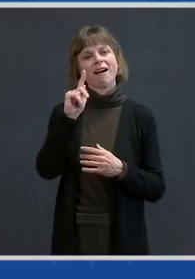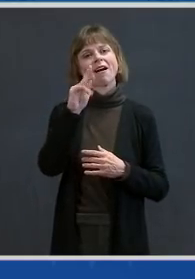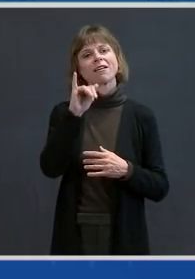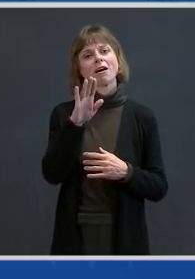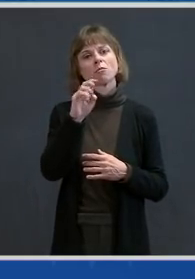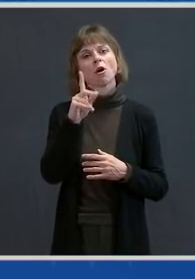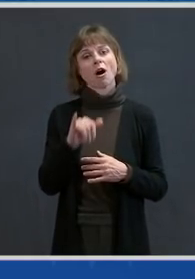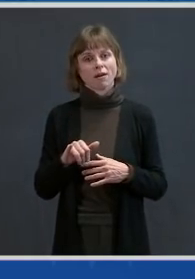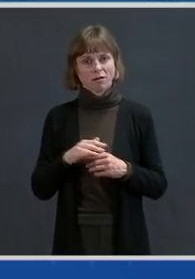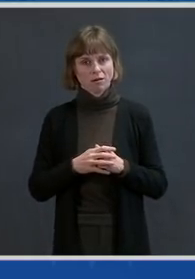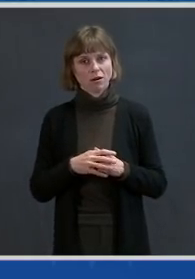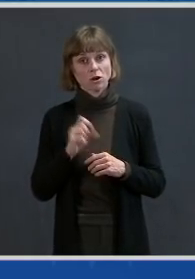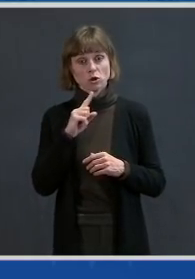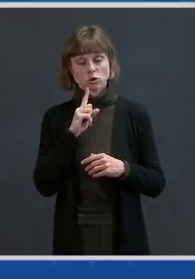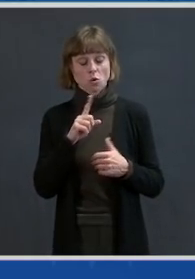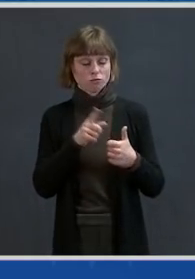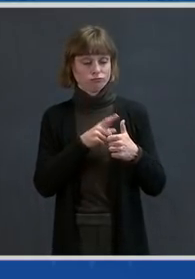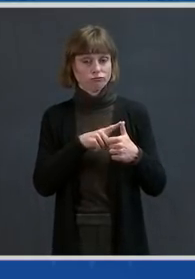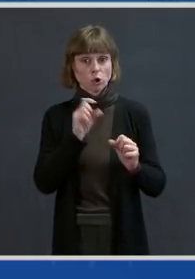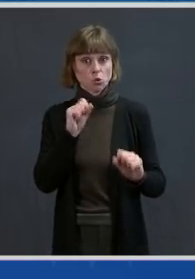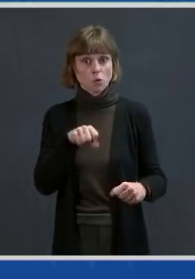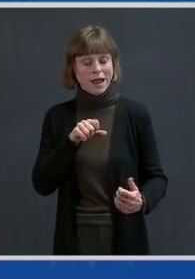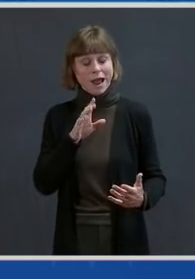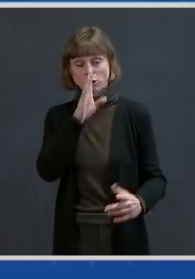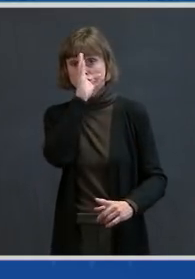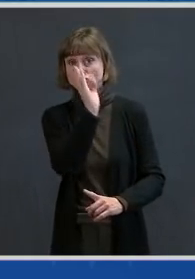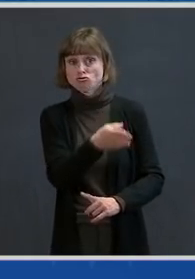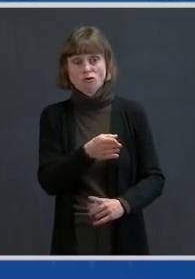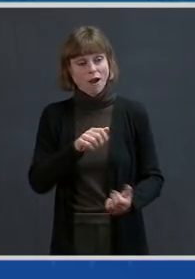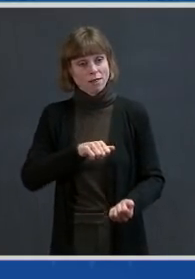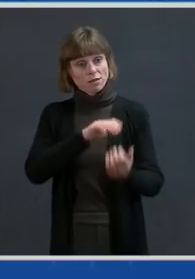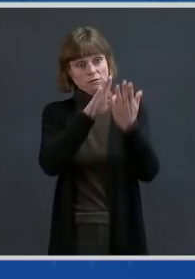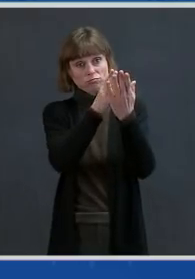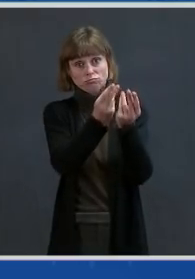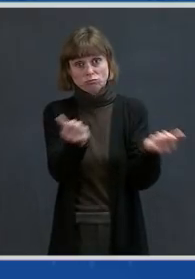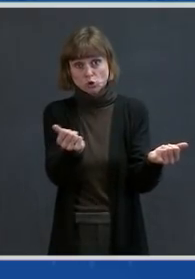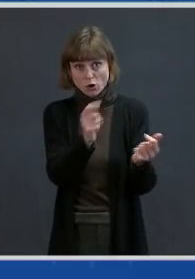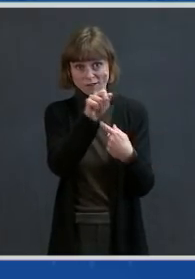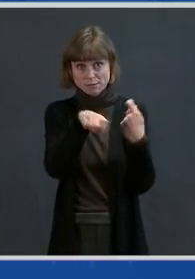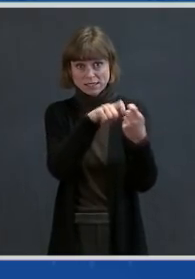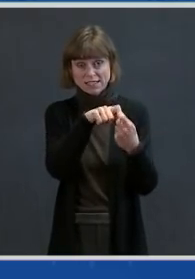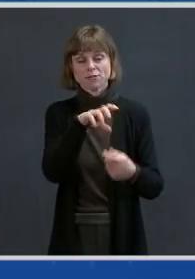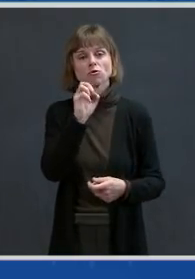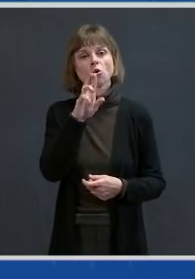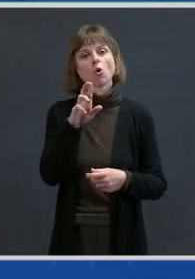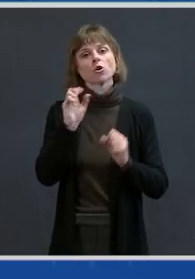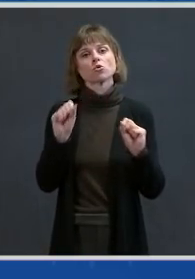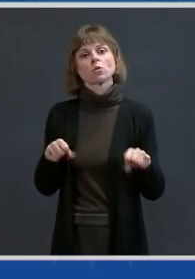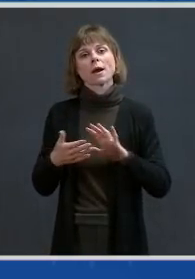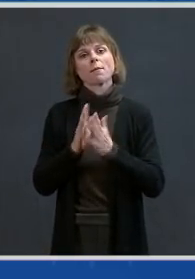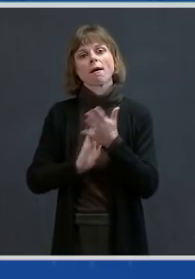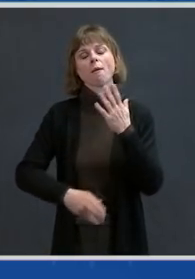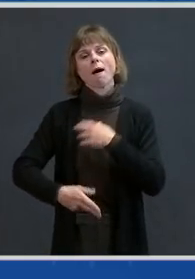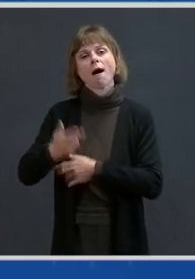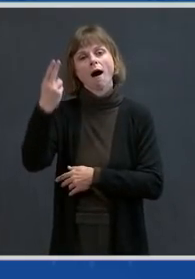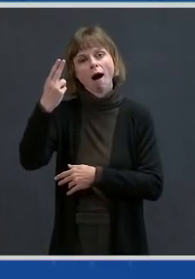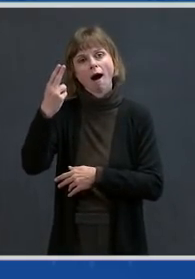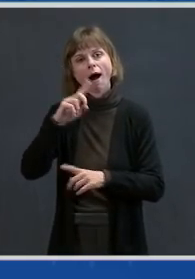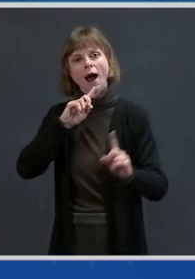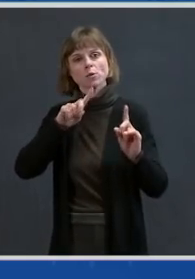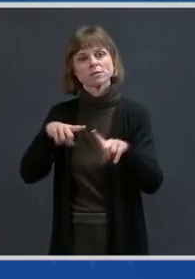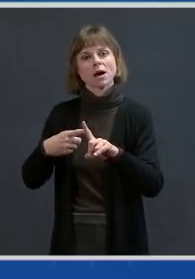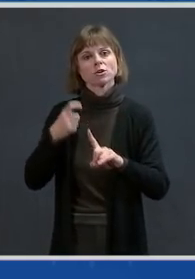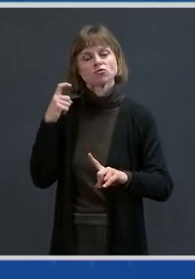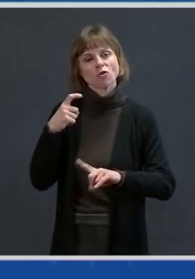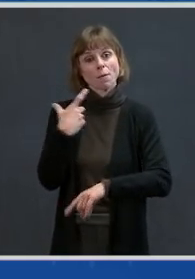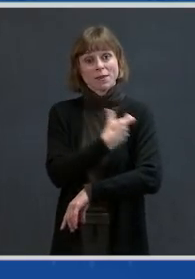you can directly address it specifically, or you can get as high a robust response from the vaccine